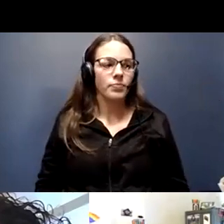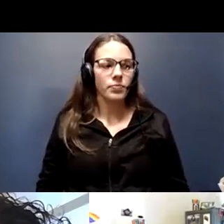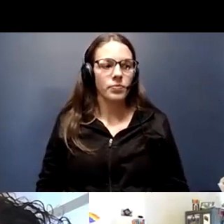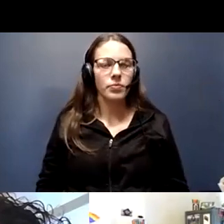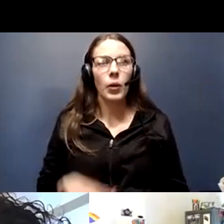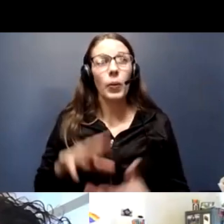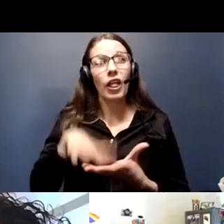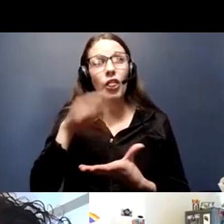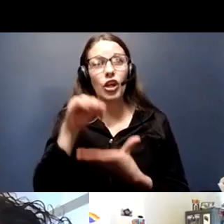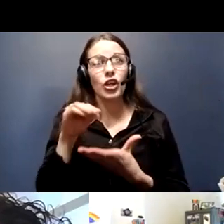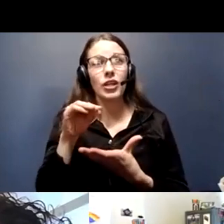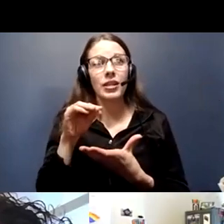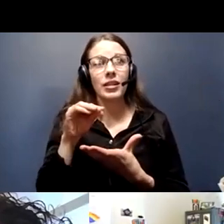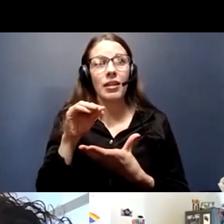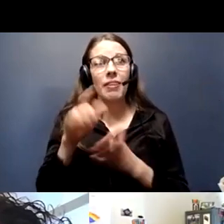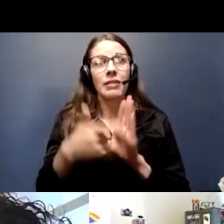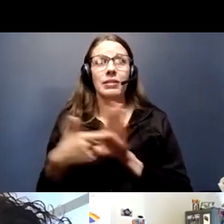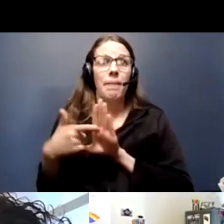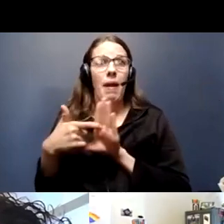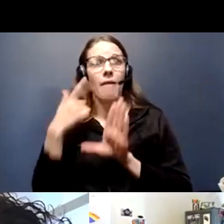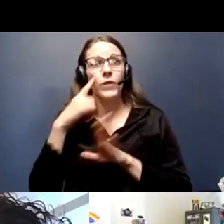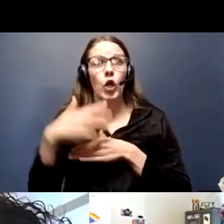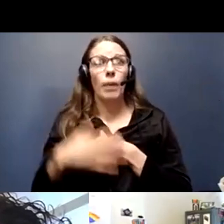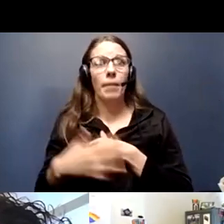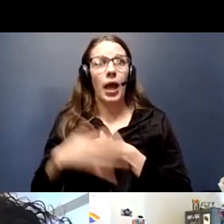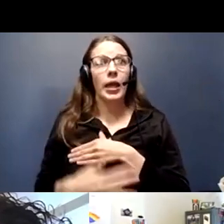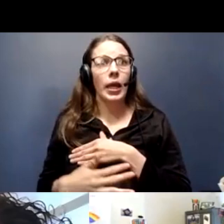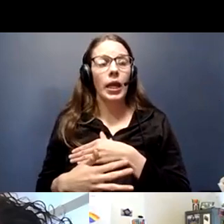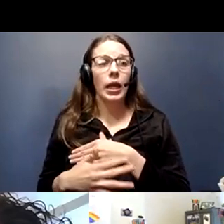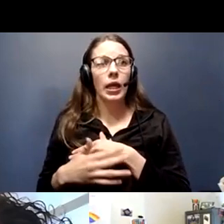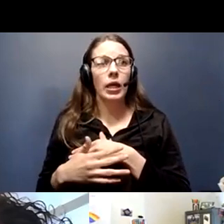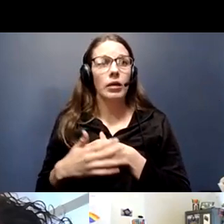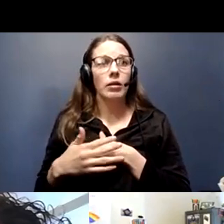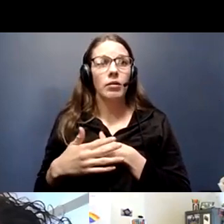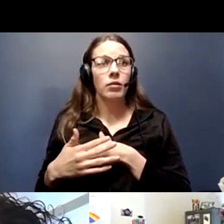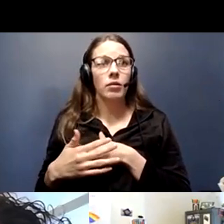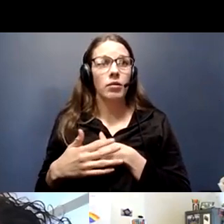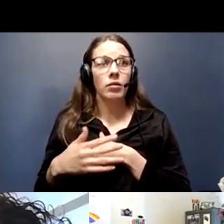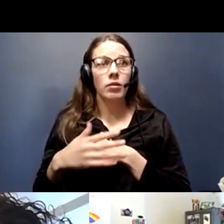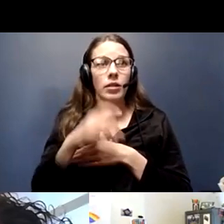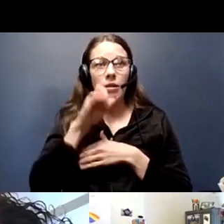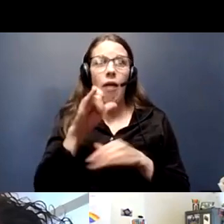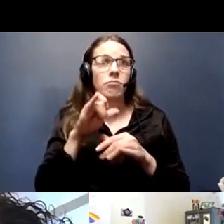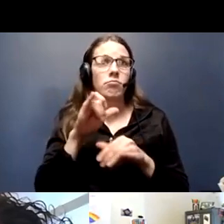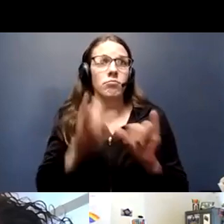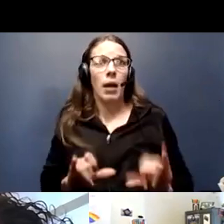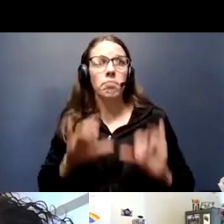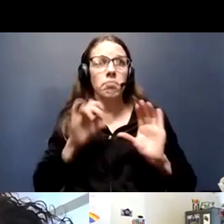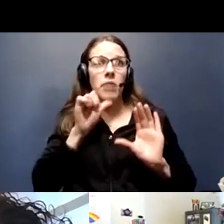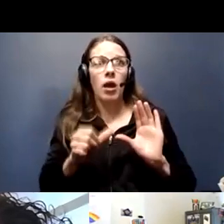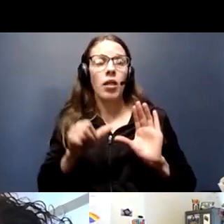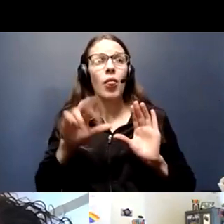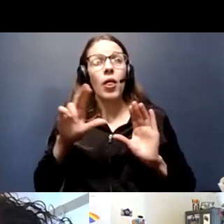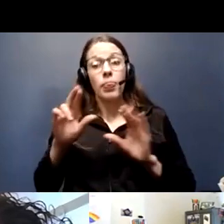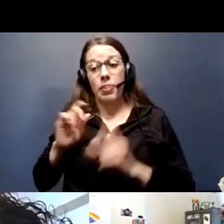that the demand for blood components was not going to stay the same either. So the rate of blood